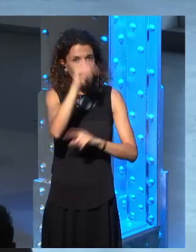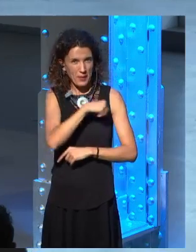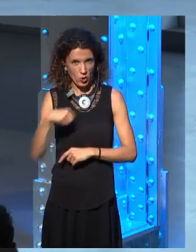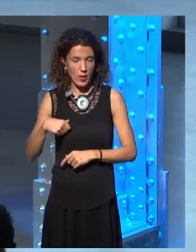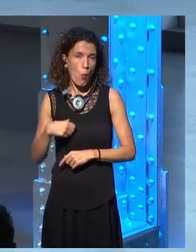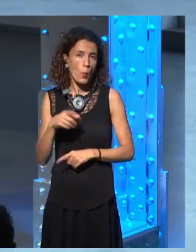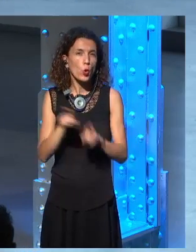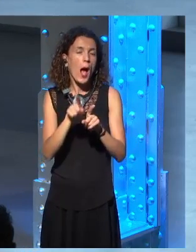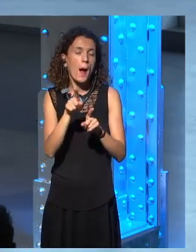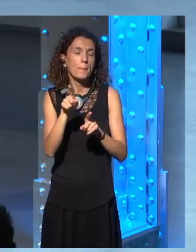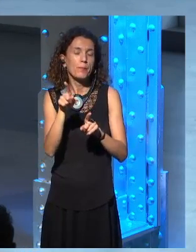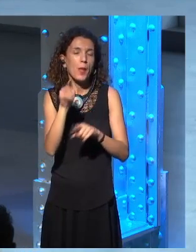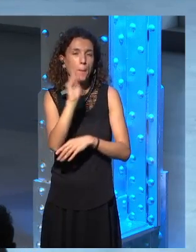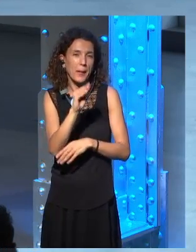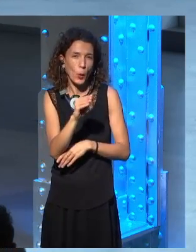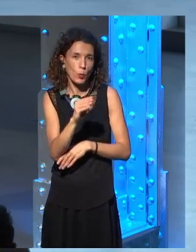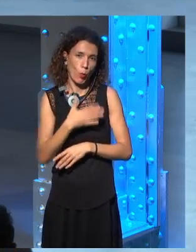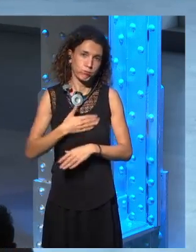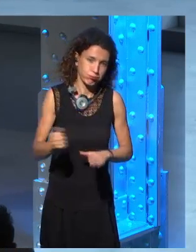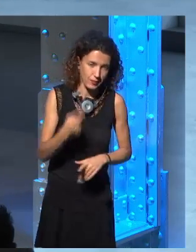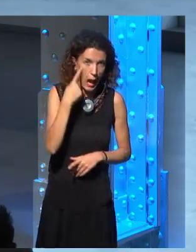No. On a personal level,